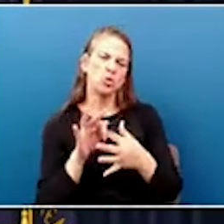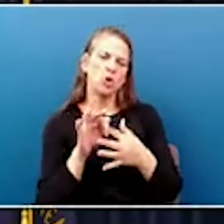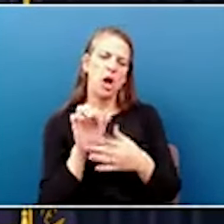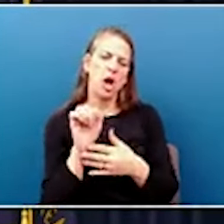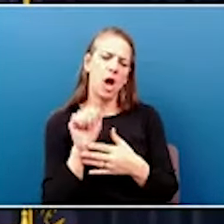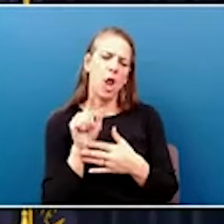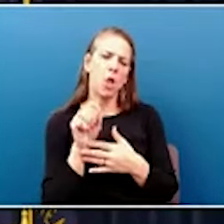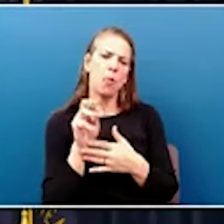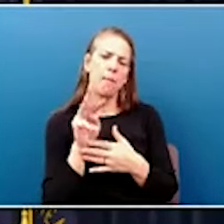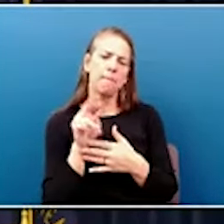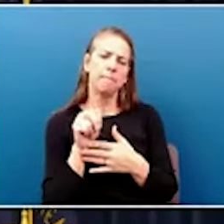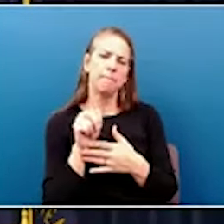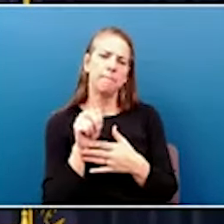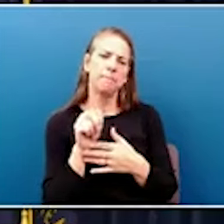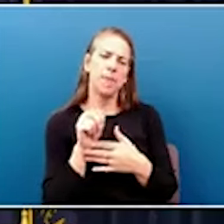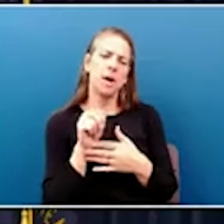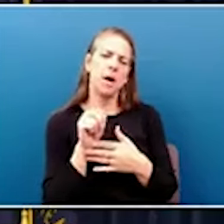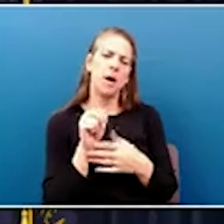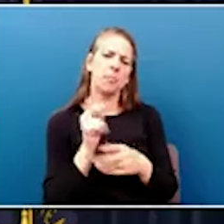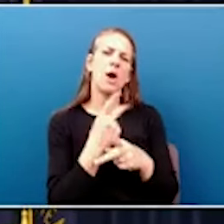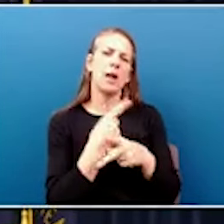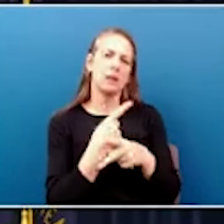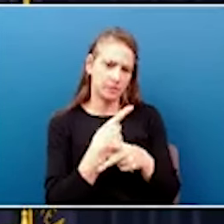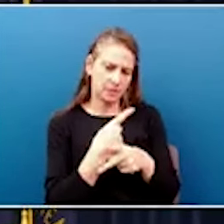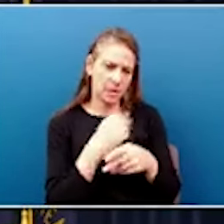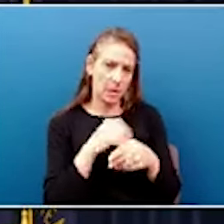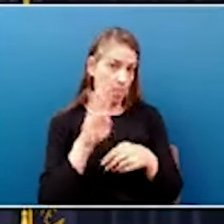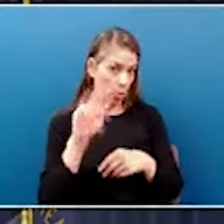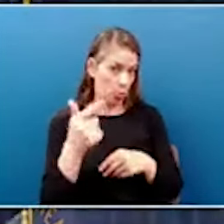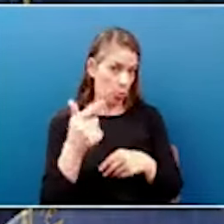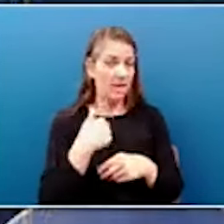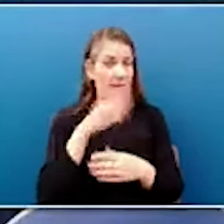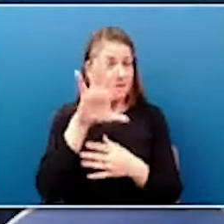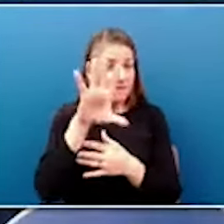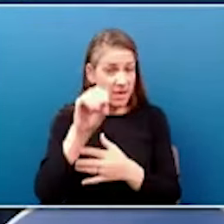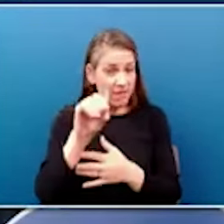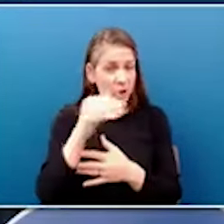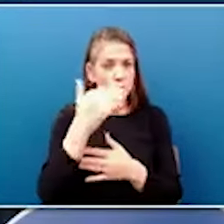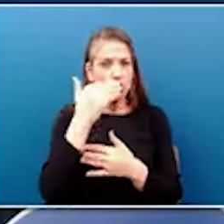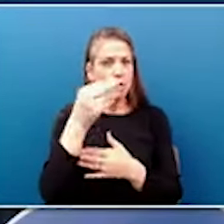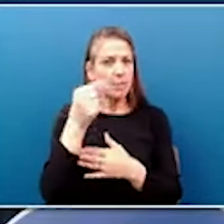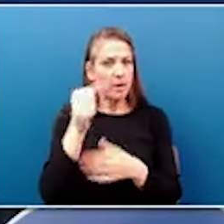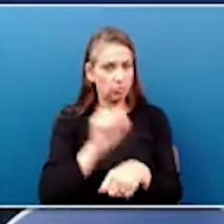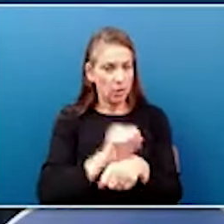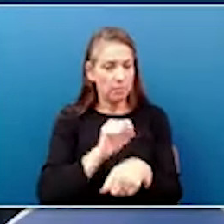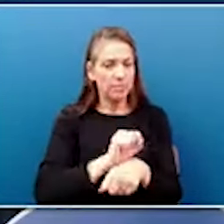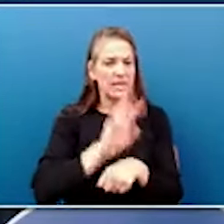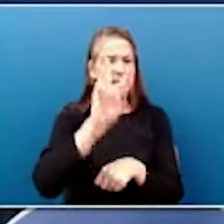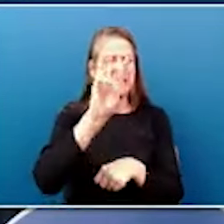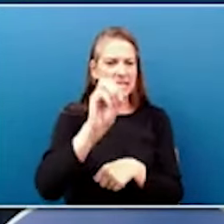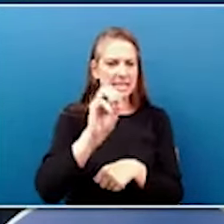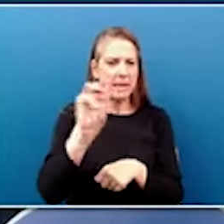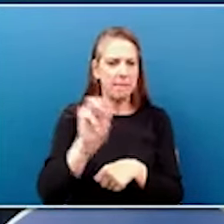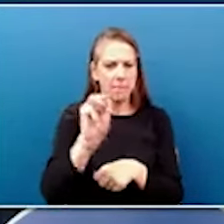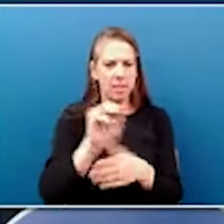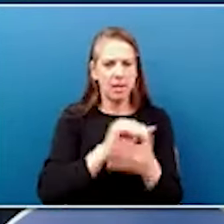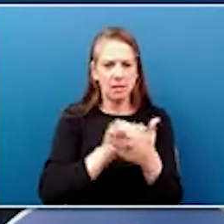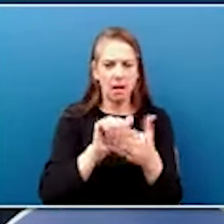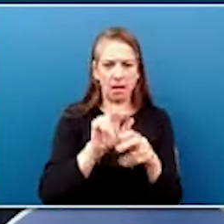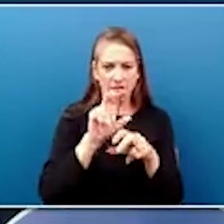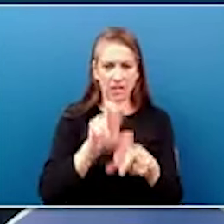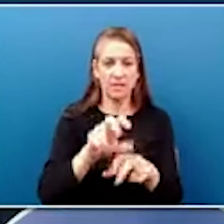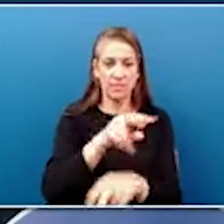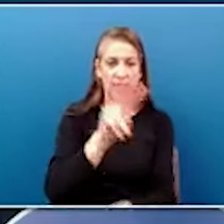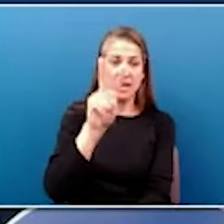Bowling Green, creating 50 good paying jobs with an approximate $60 million investment. Vista is a market